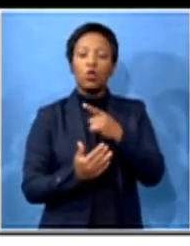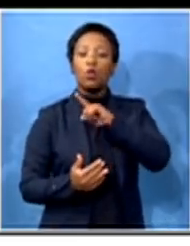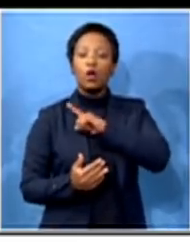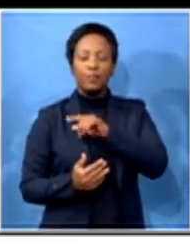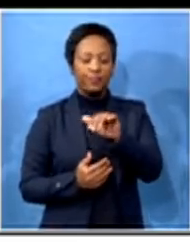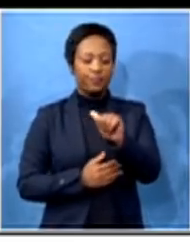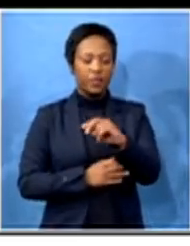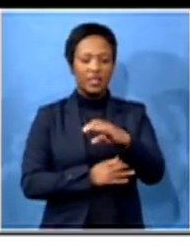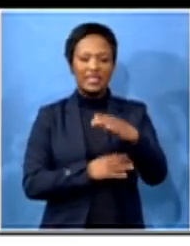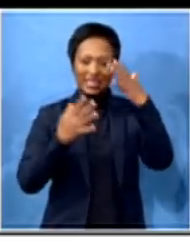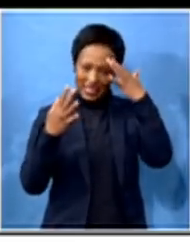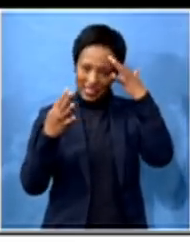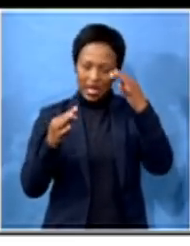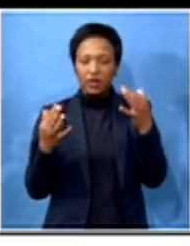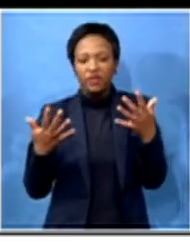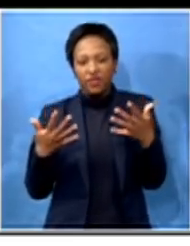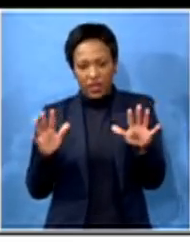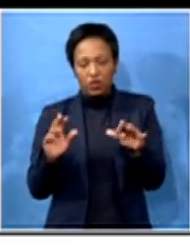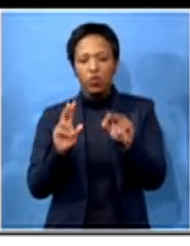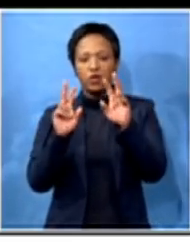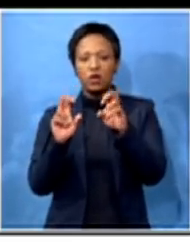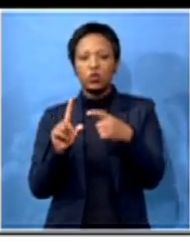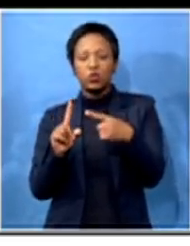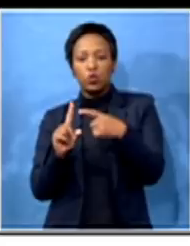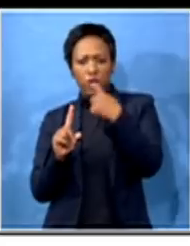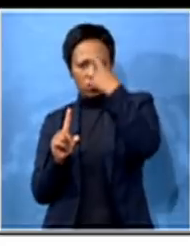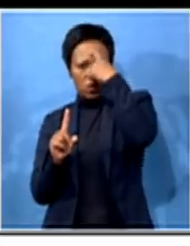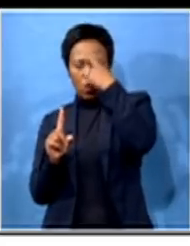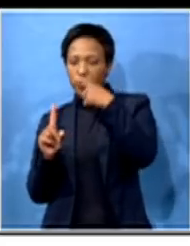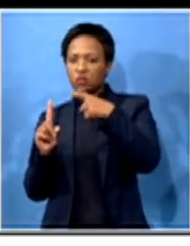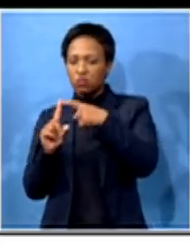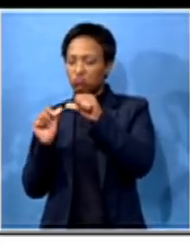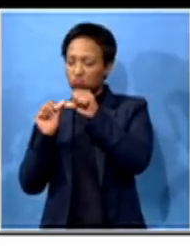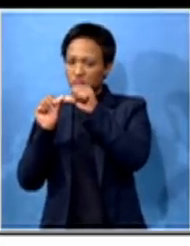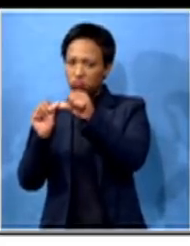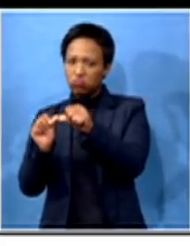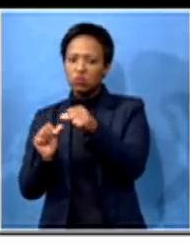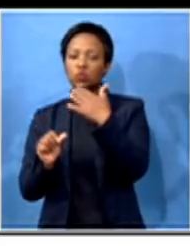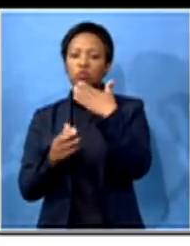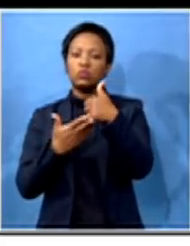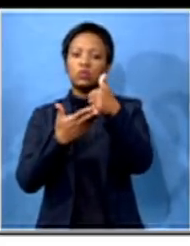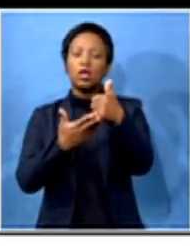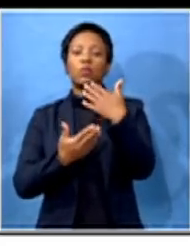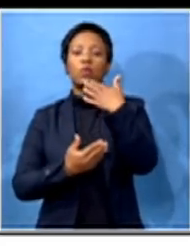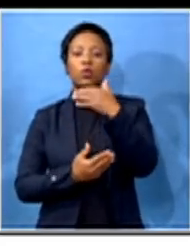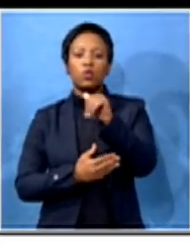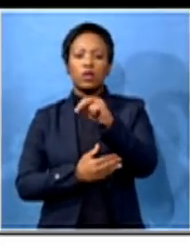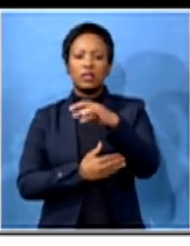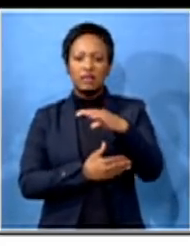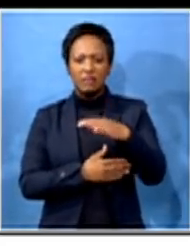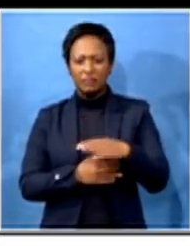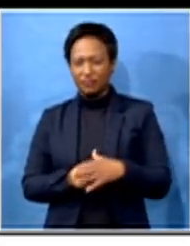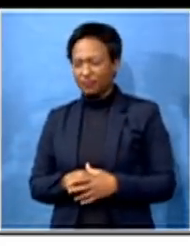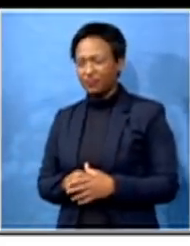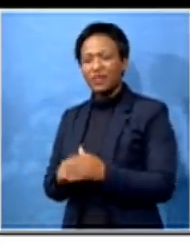which was taken on the matter, and how we thought we must take it forward to assist the ANC. So, again,